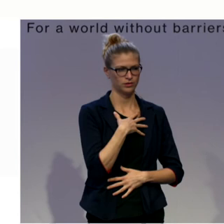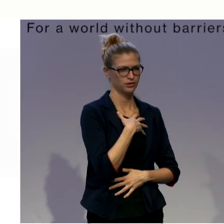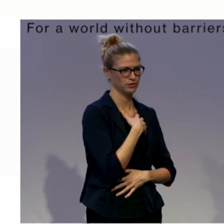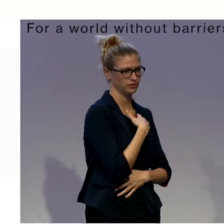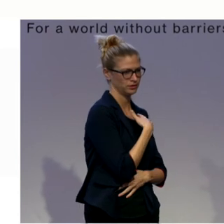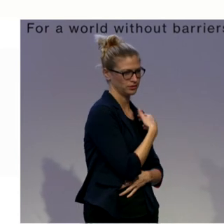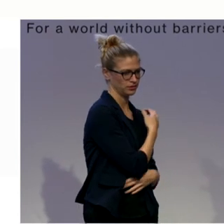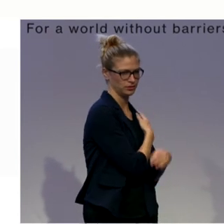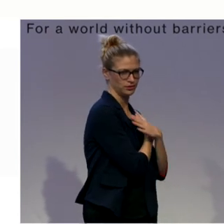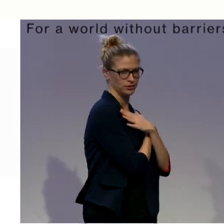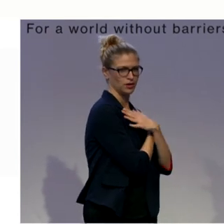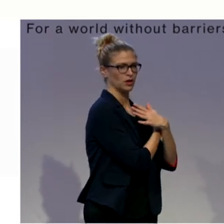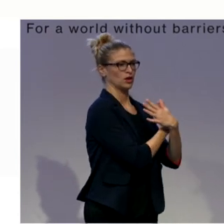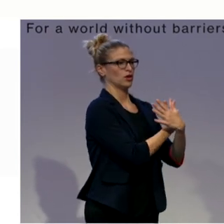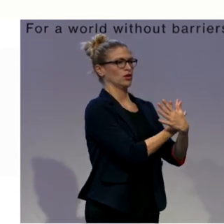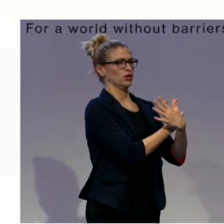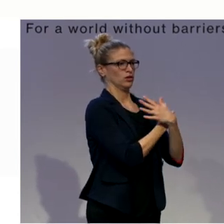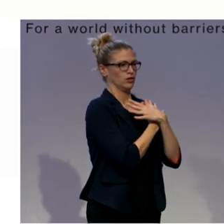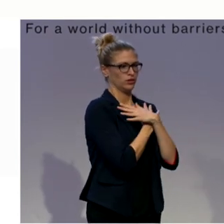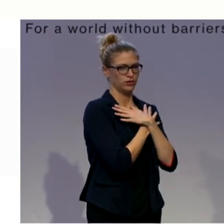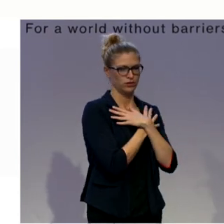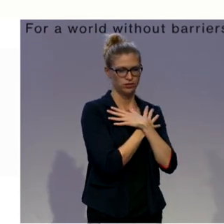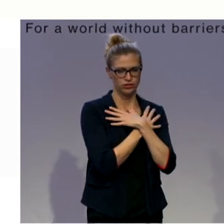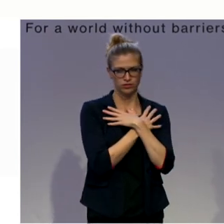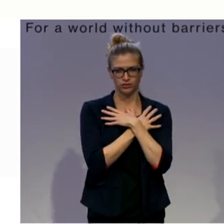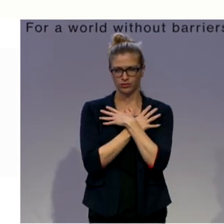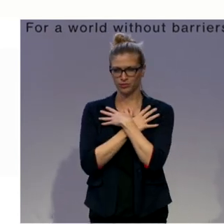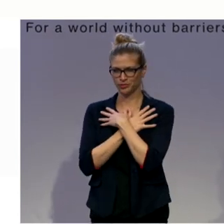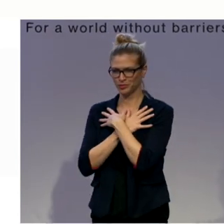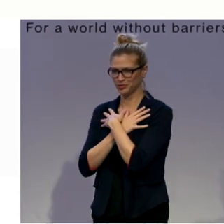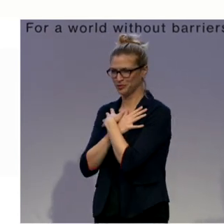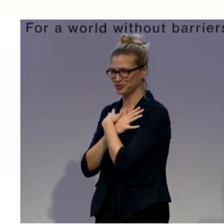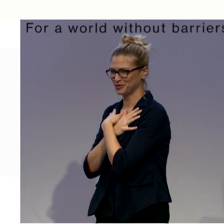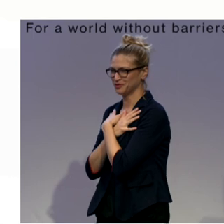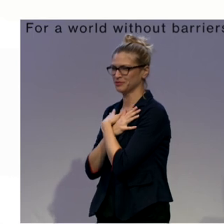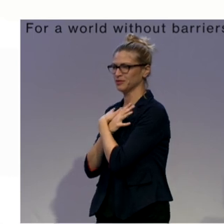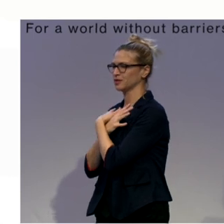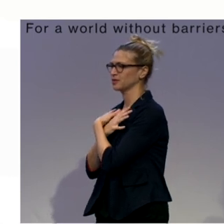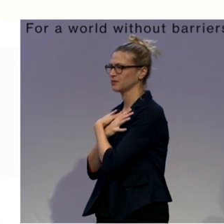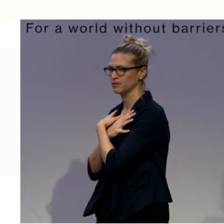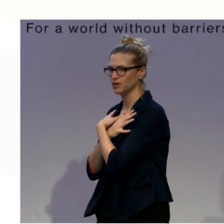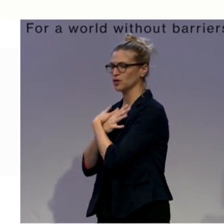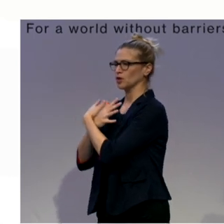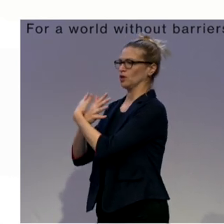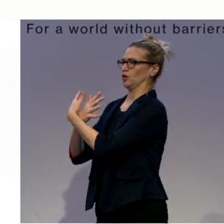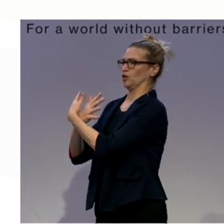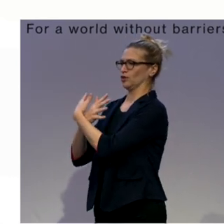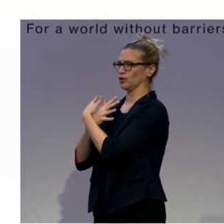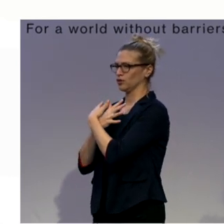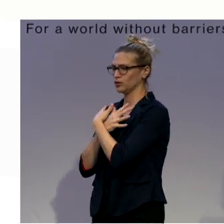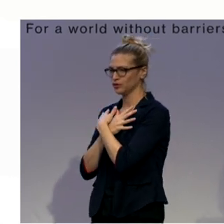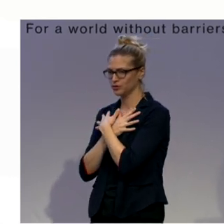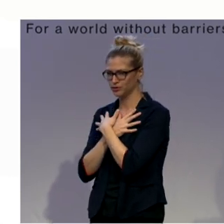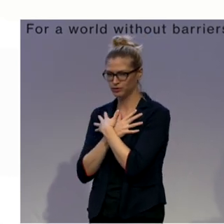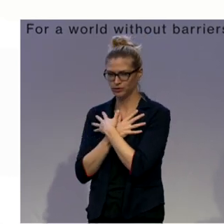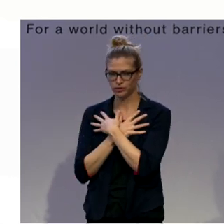Inhale and rotate. One more time. Inhale and rotate. Good job. And